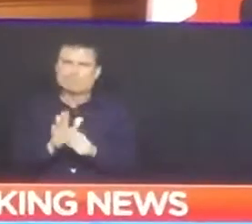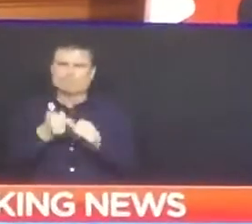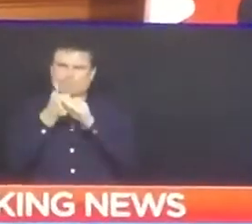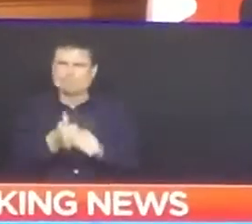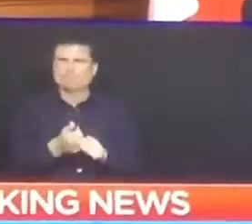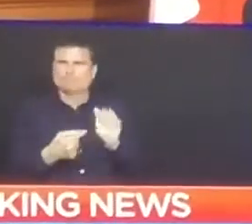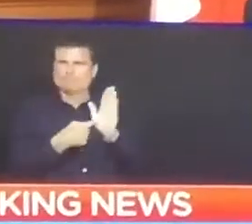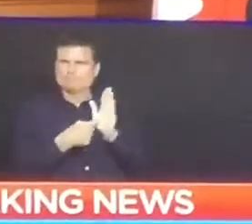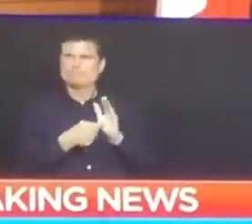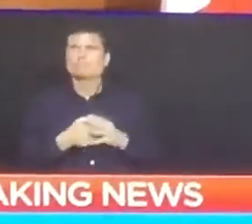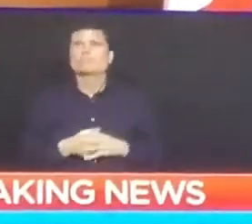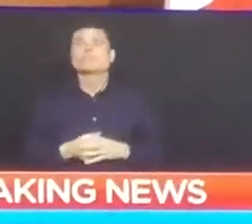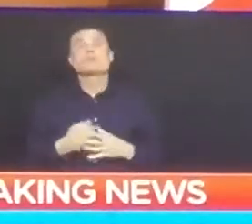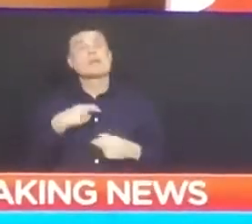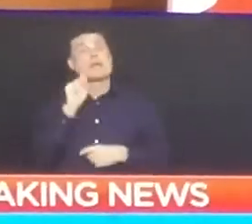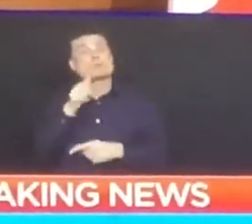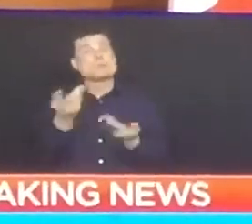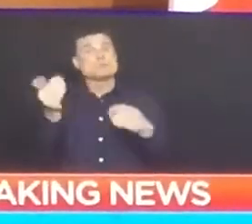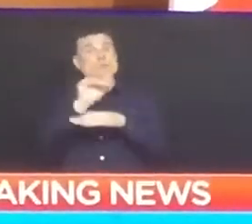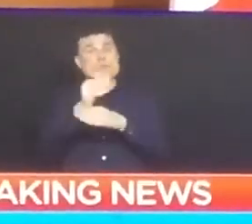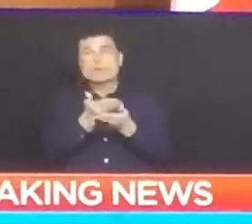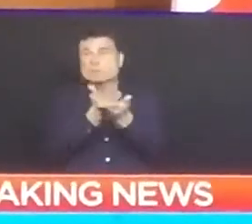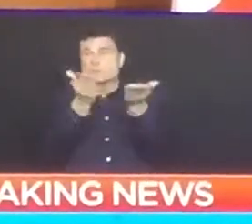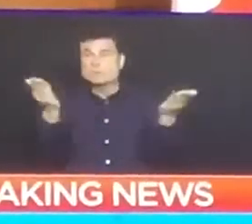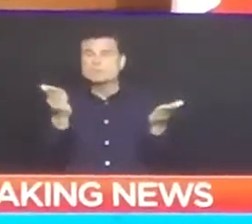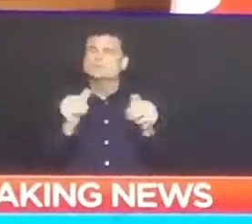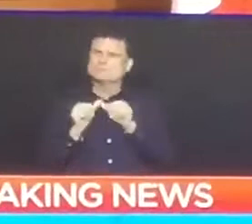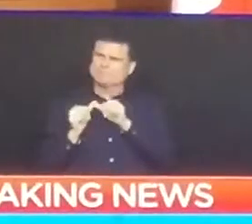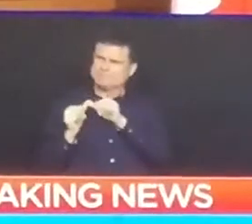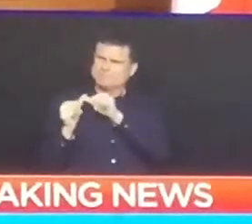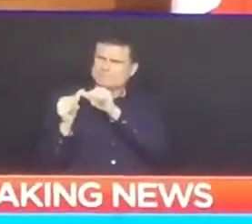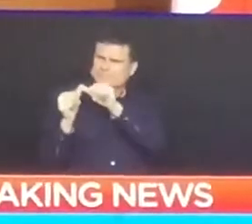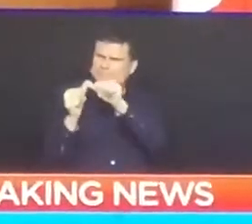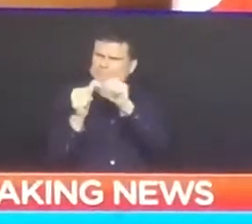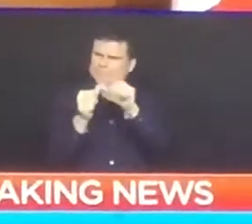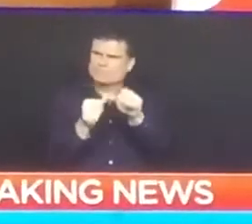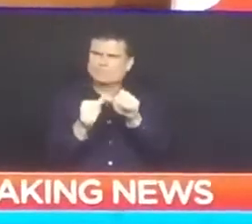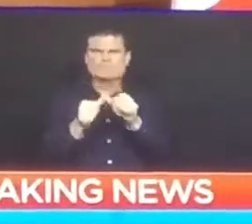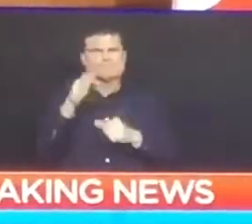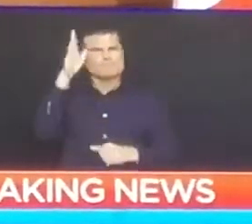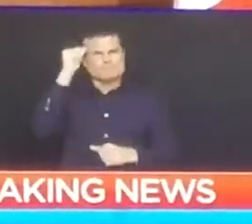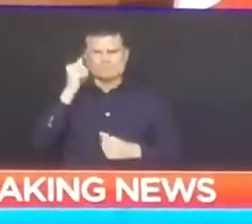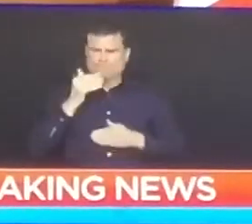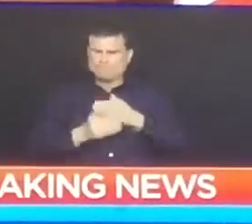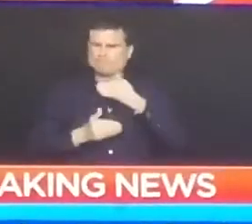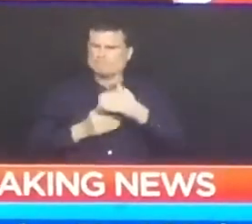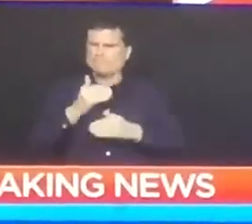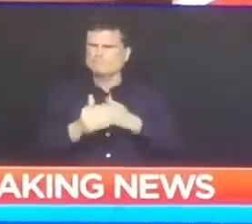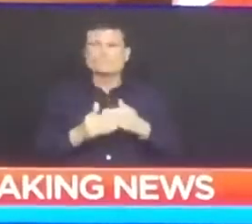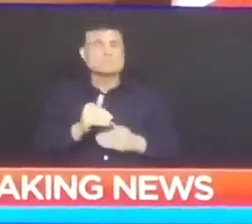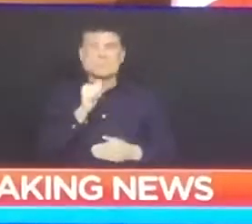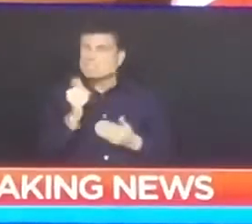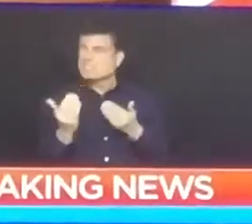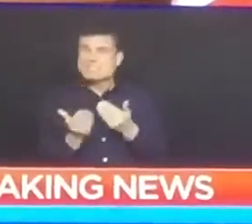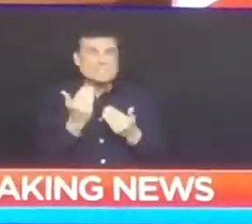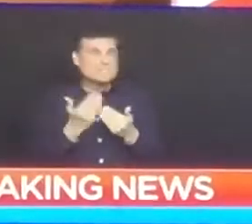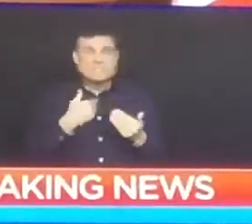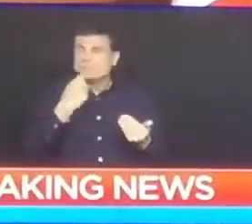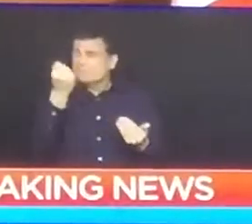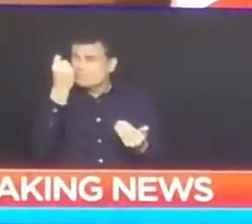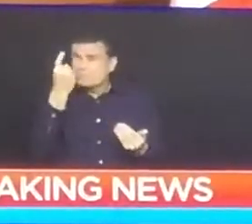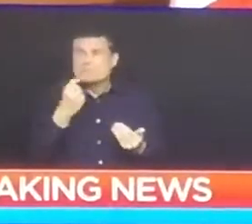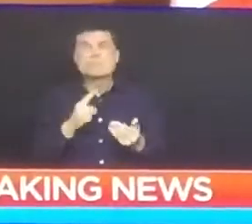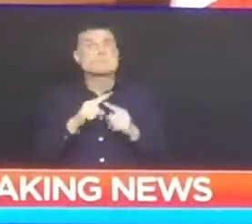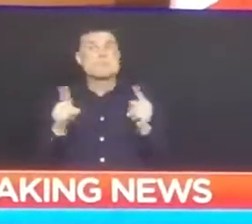it's not forever. We need people to do their part. And I want to thank every essential worker that's on shift right now, pitching